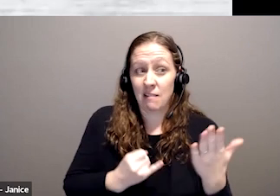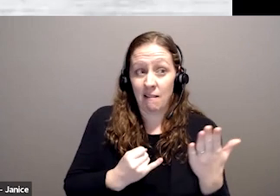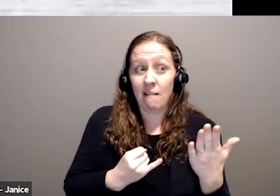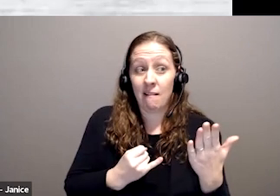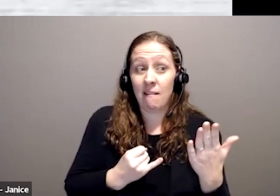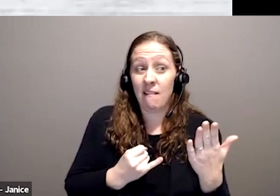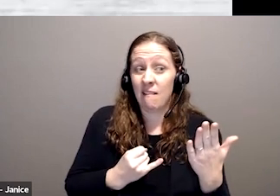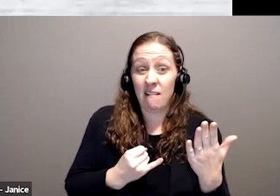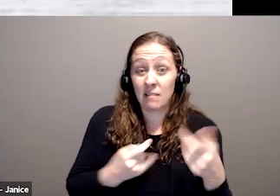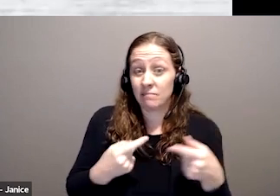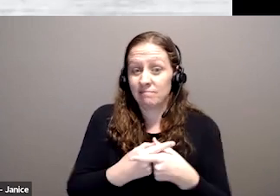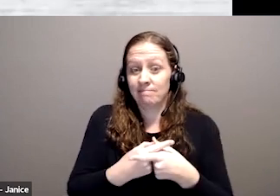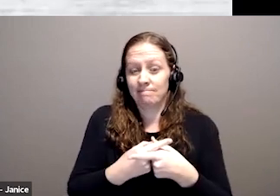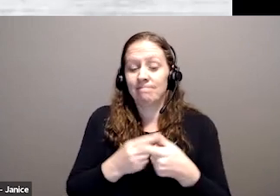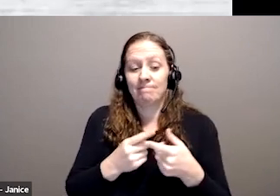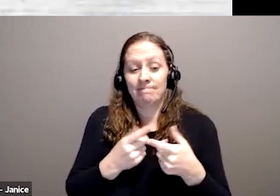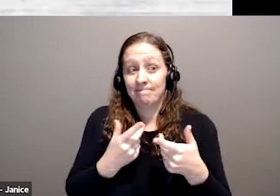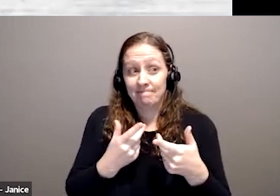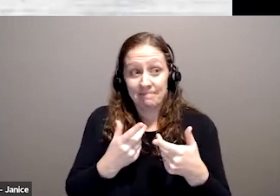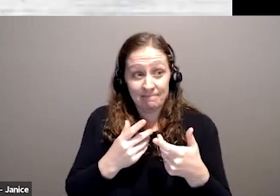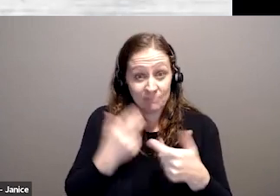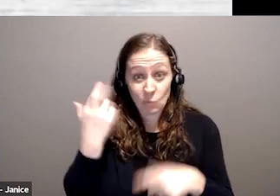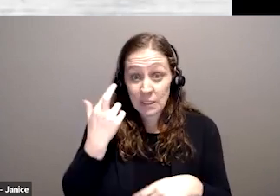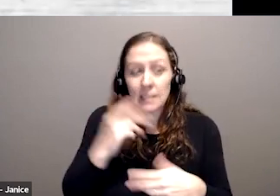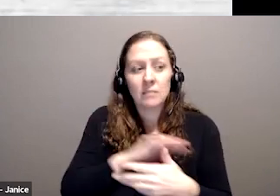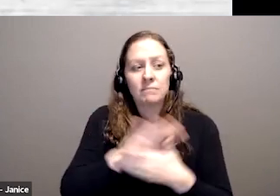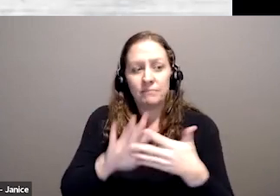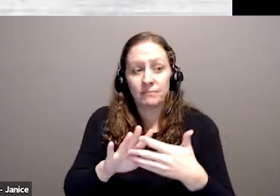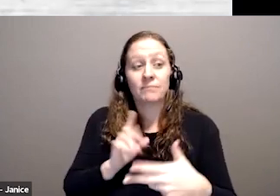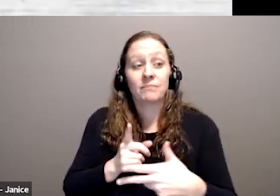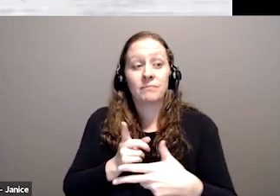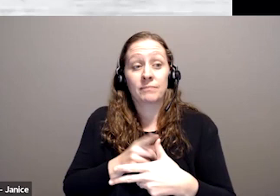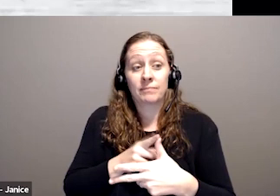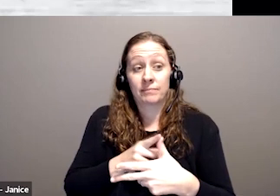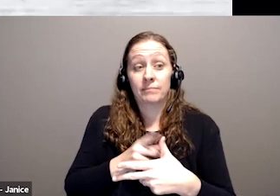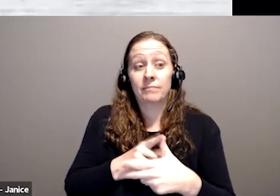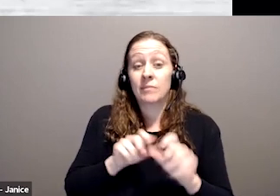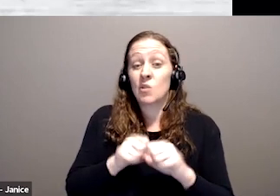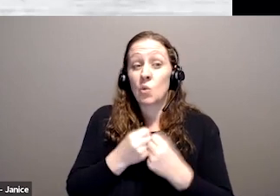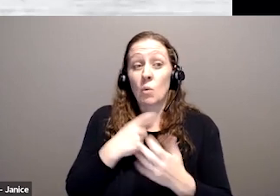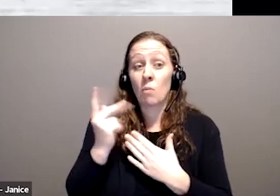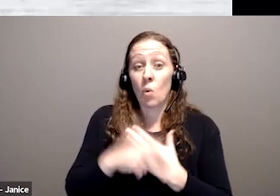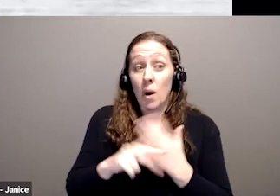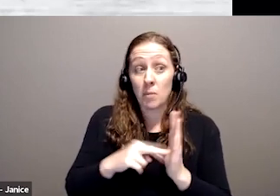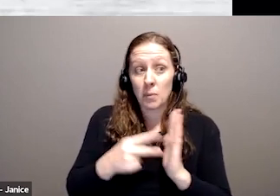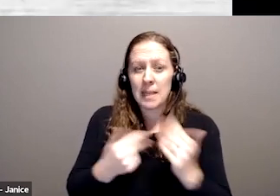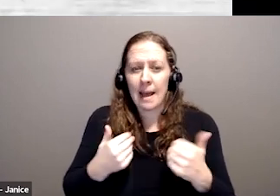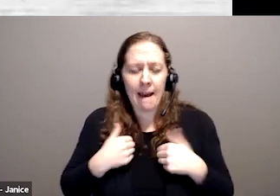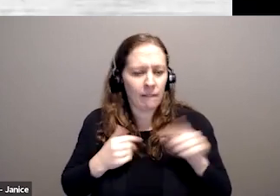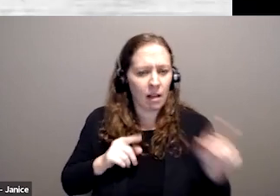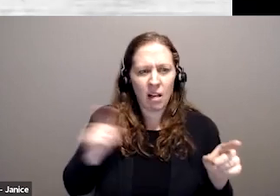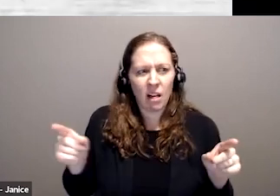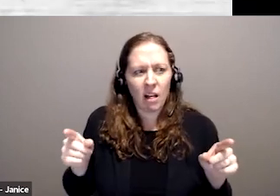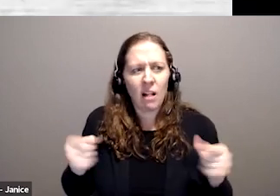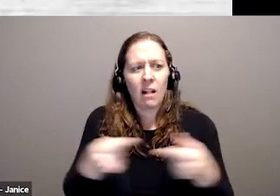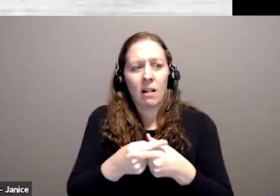dilemma is created by many causes, mainly because of the competing principles in social program purposes, the shifting